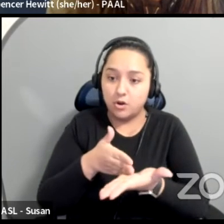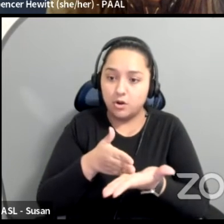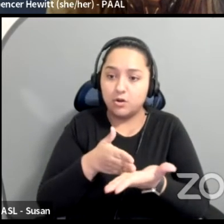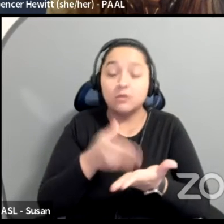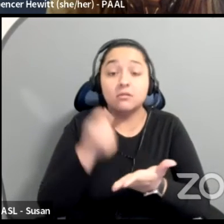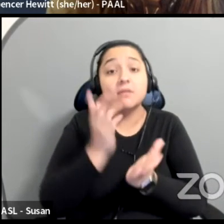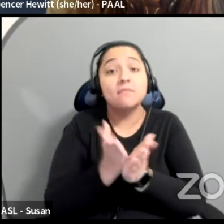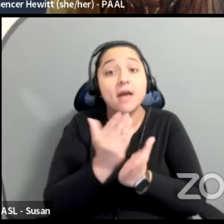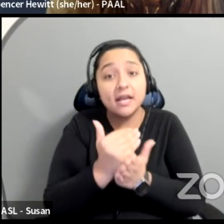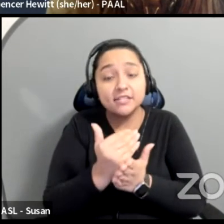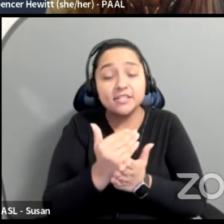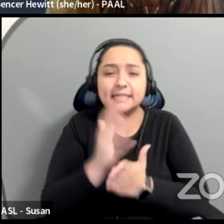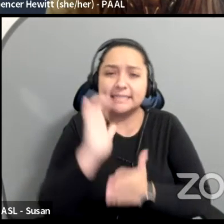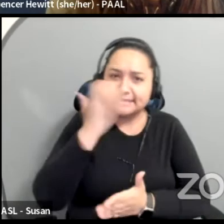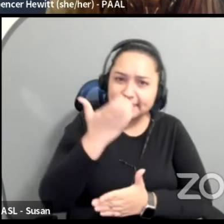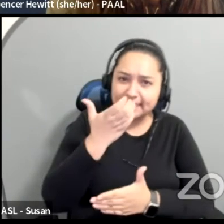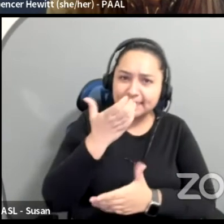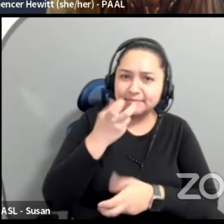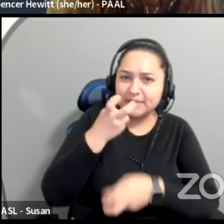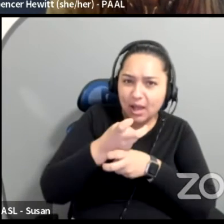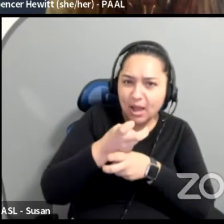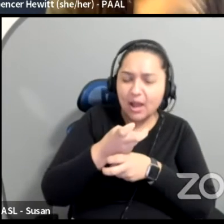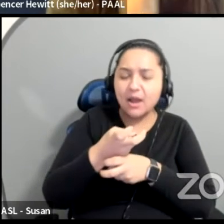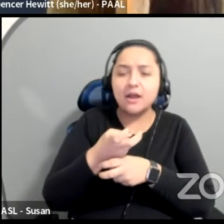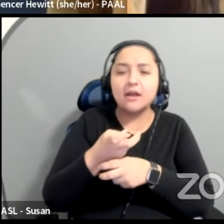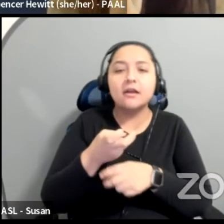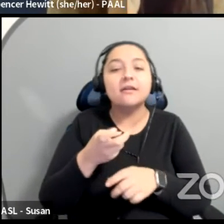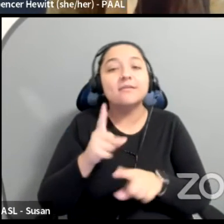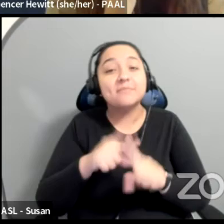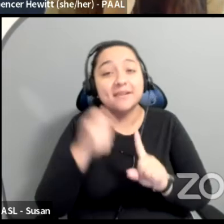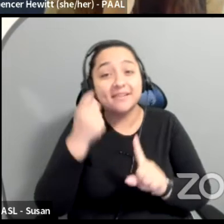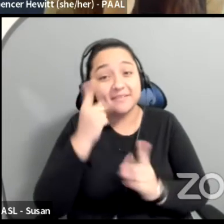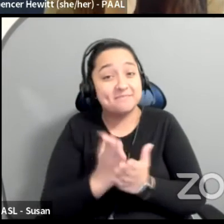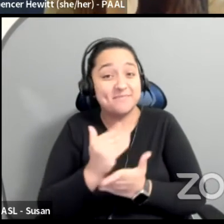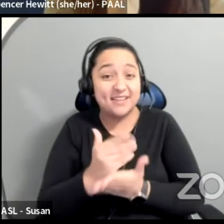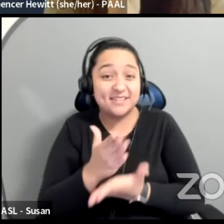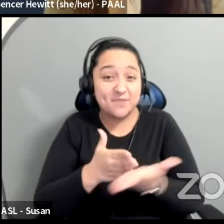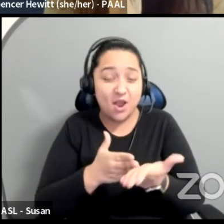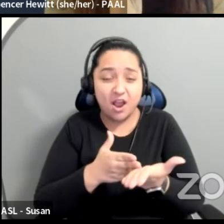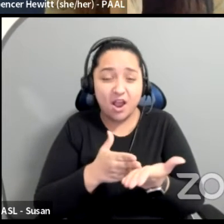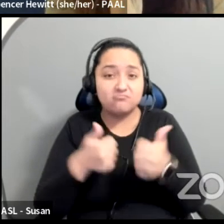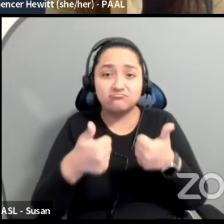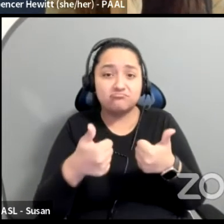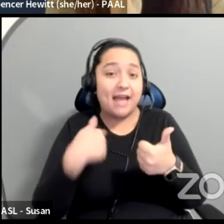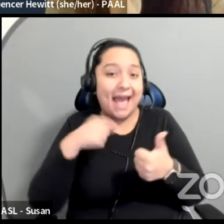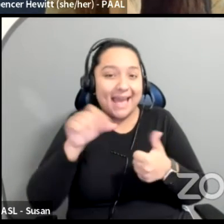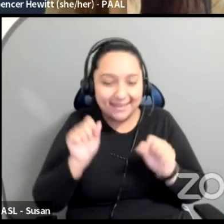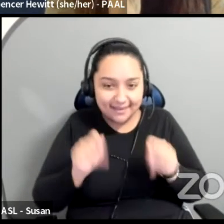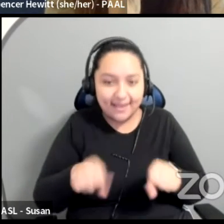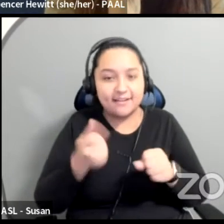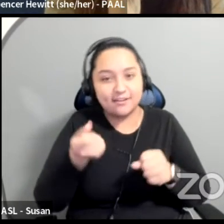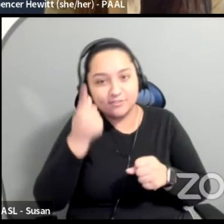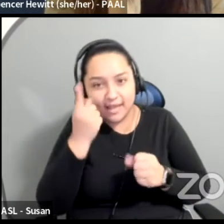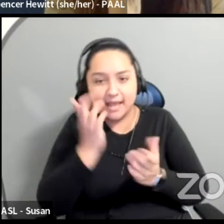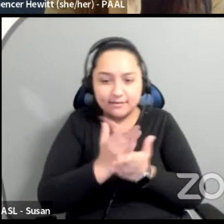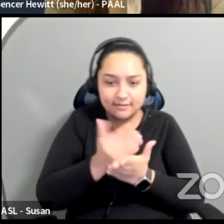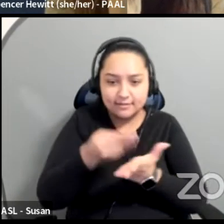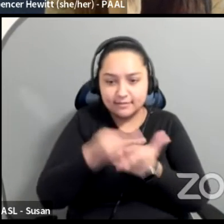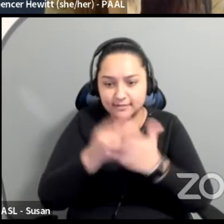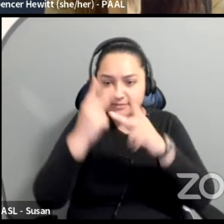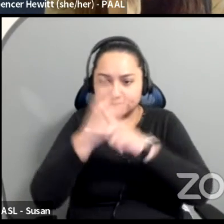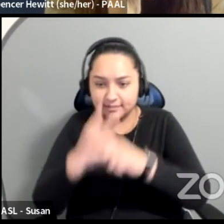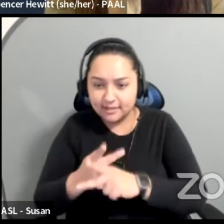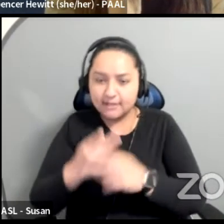budget part seems like, and there's hurdles, right. But the budget part of it, I was like, I can understand that. Like we are like, you know, like reimbursements, we